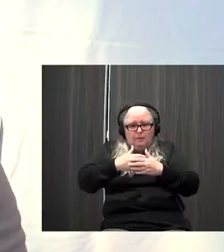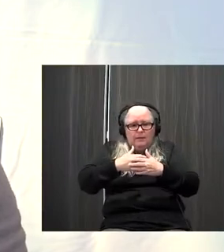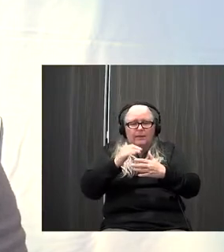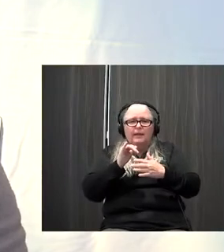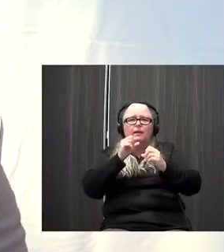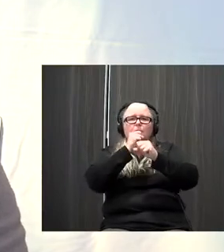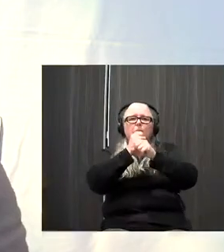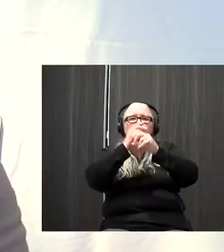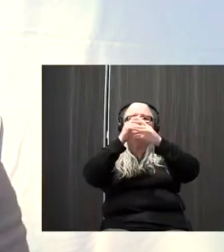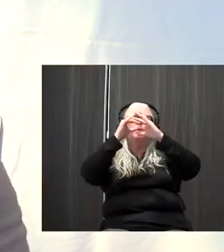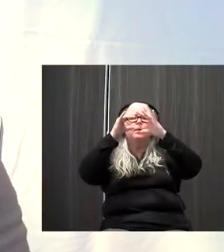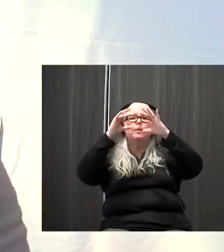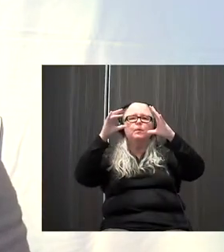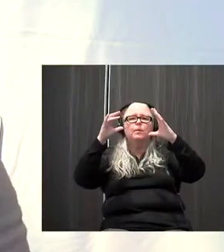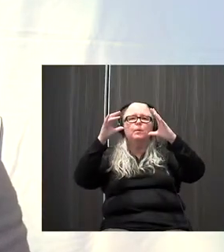air.